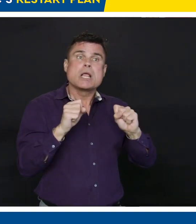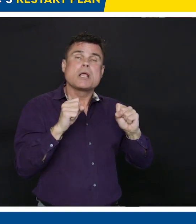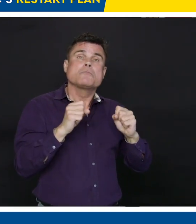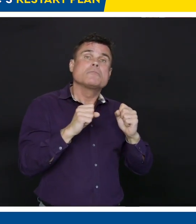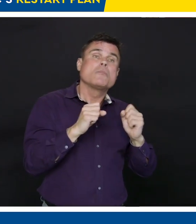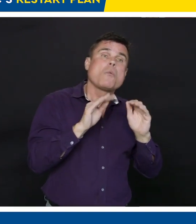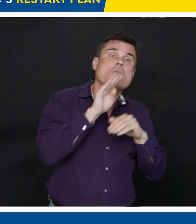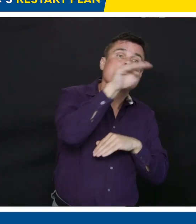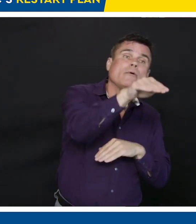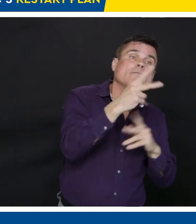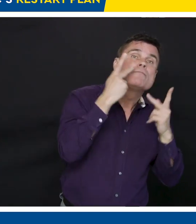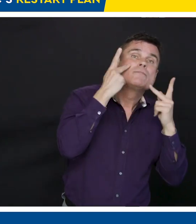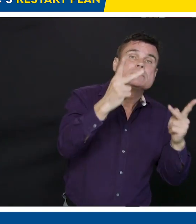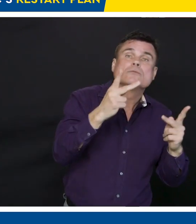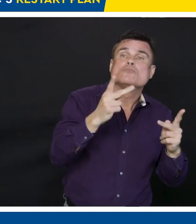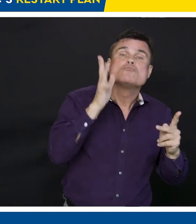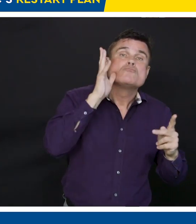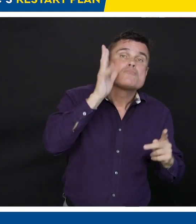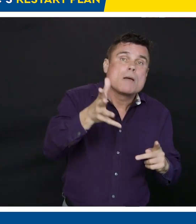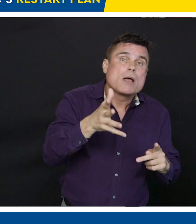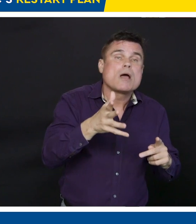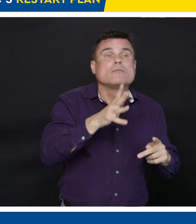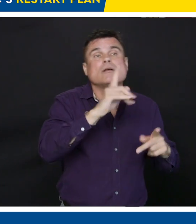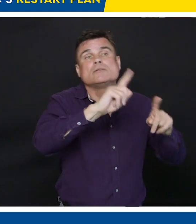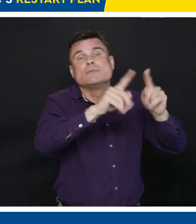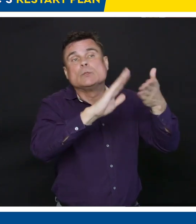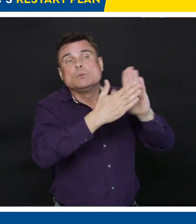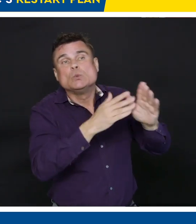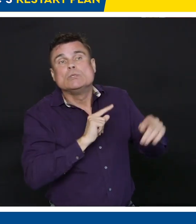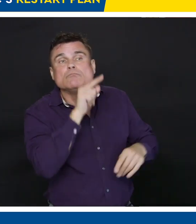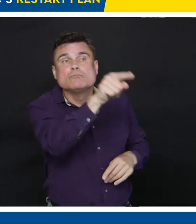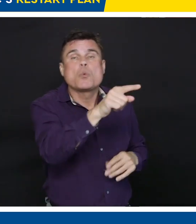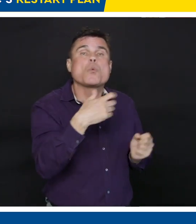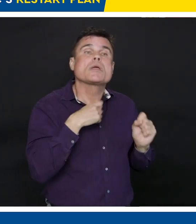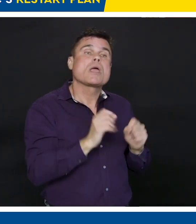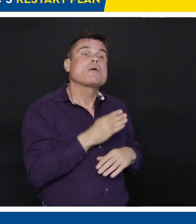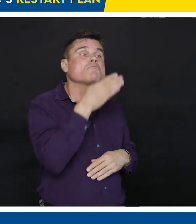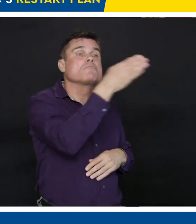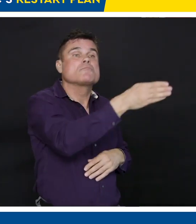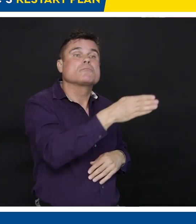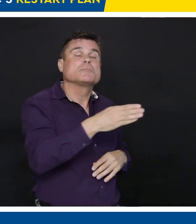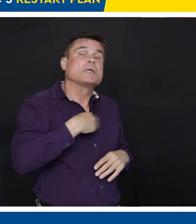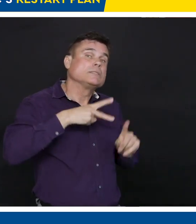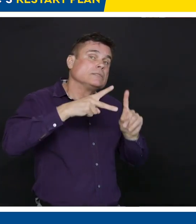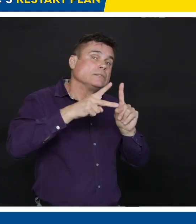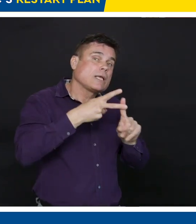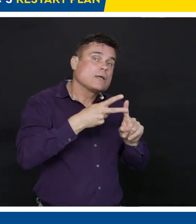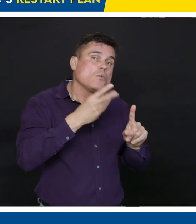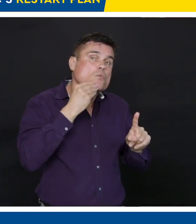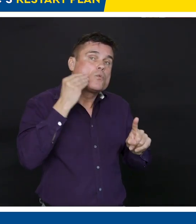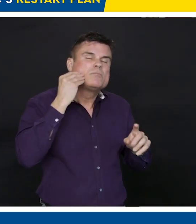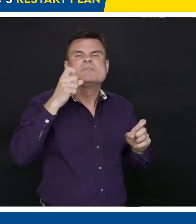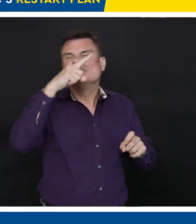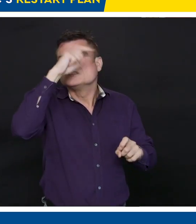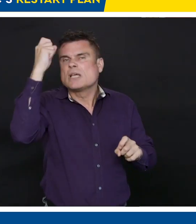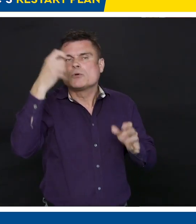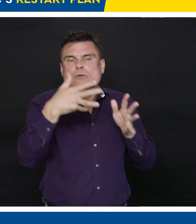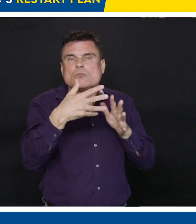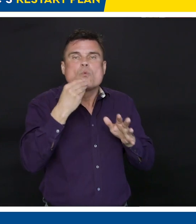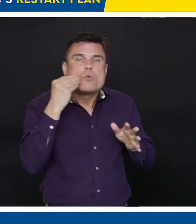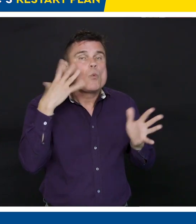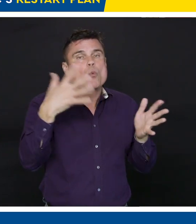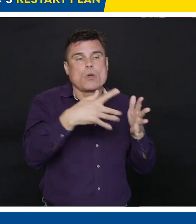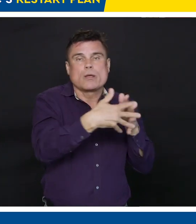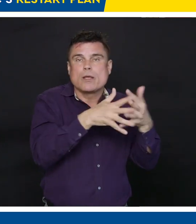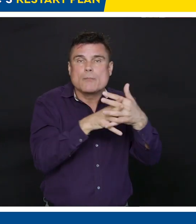of thing. Now, these are very good questions. And our direction would be, if you don't need to be traveling, you shouldn't be traveling.